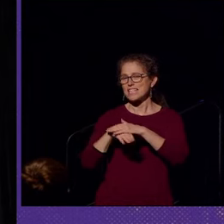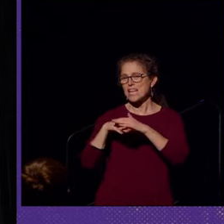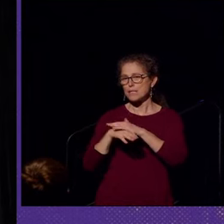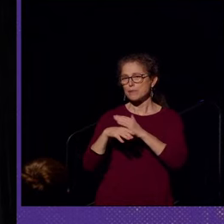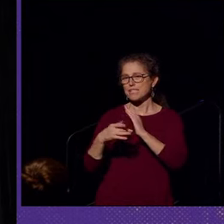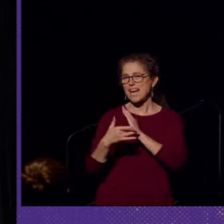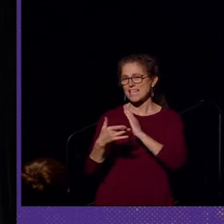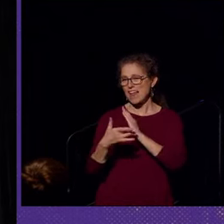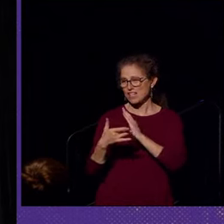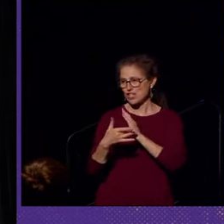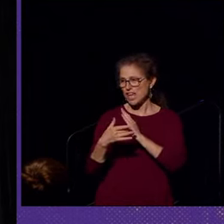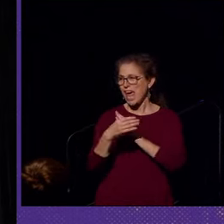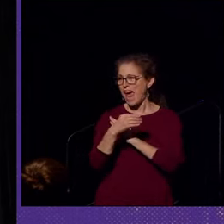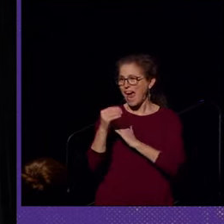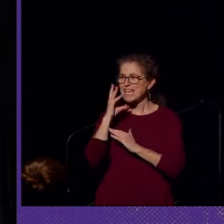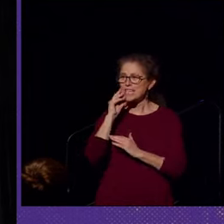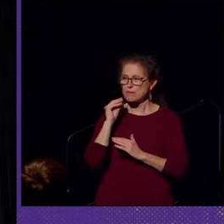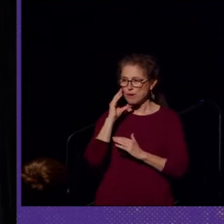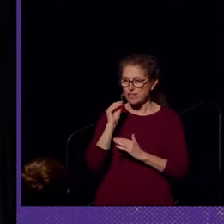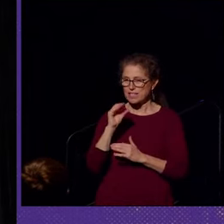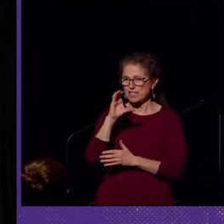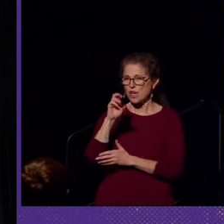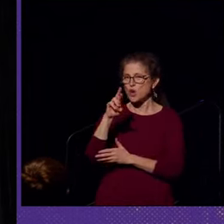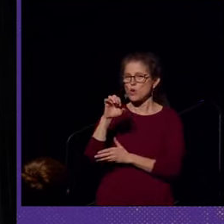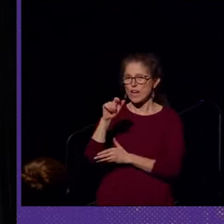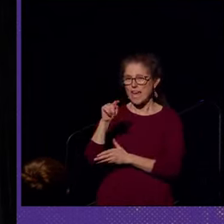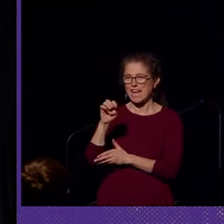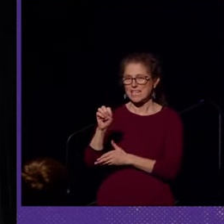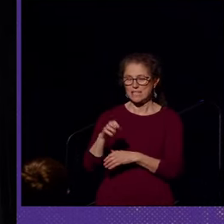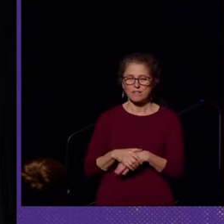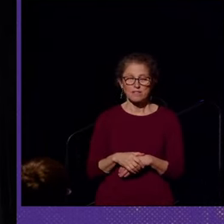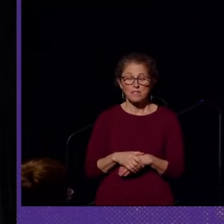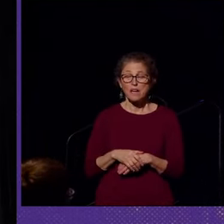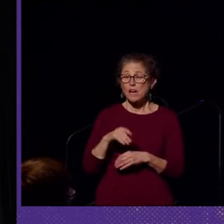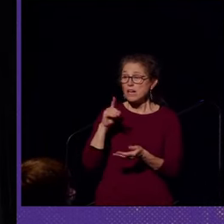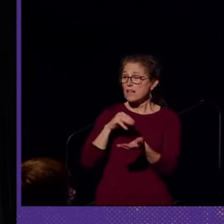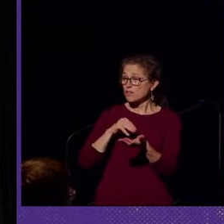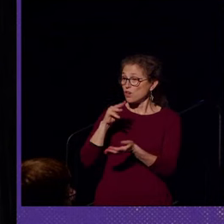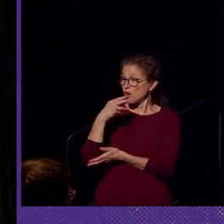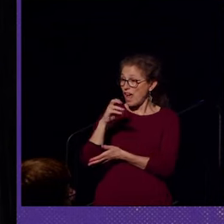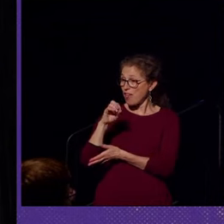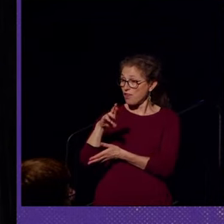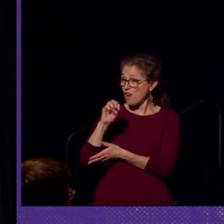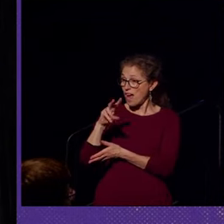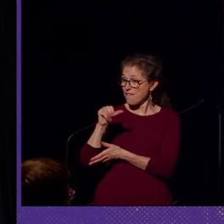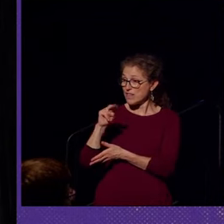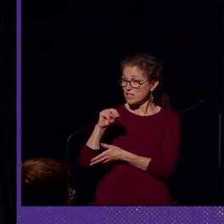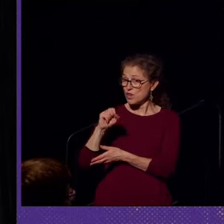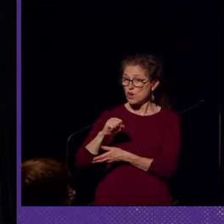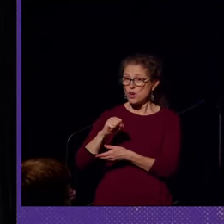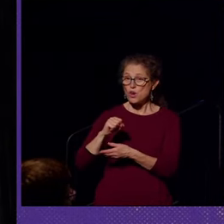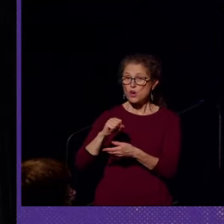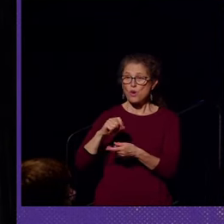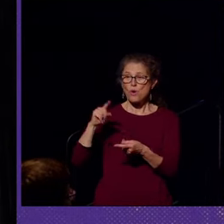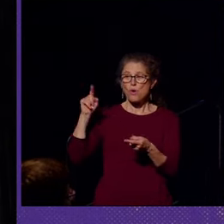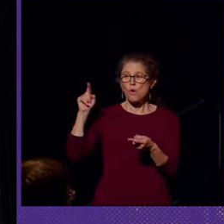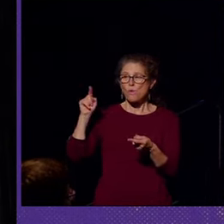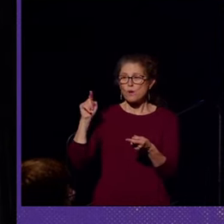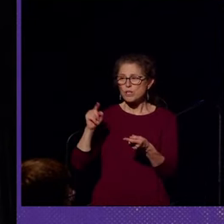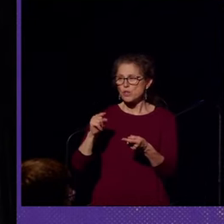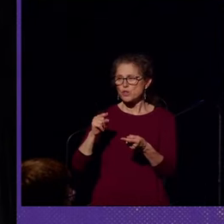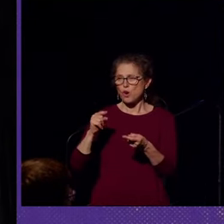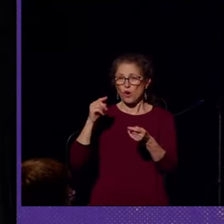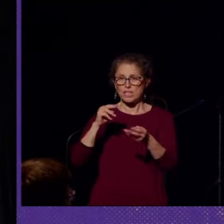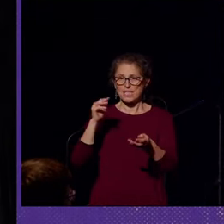Technology and Experiences. Dr. Heather Evans, who reduced her many, many, many titles